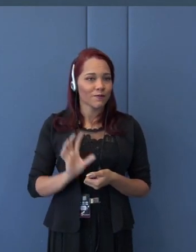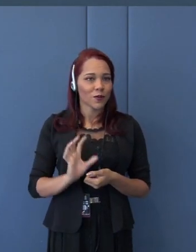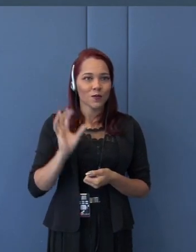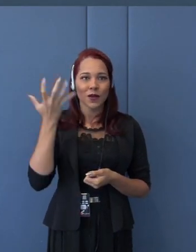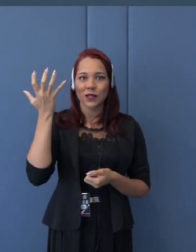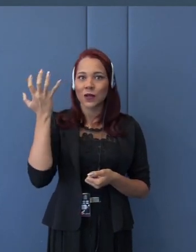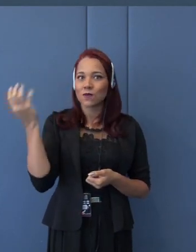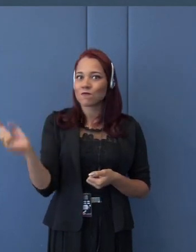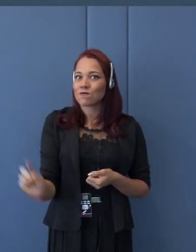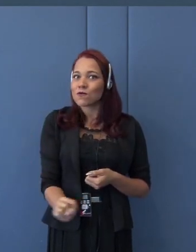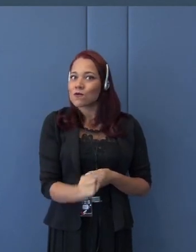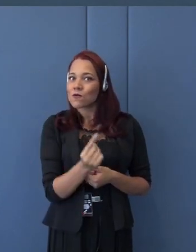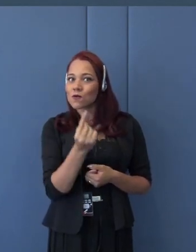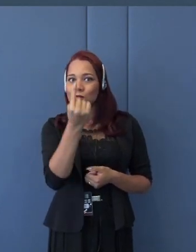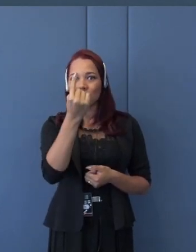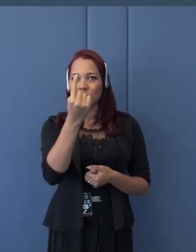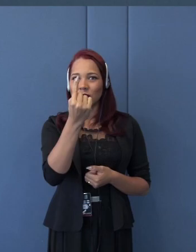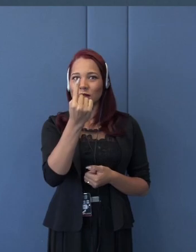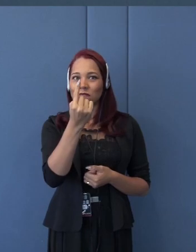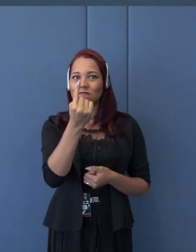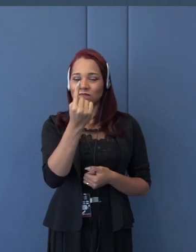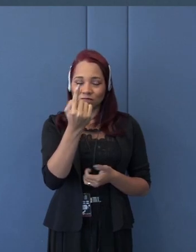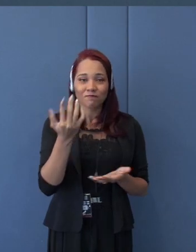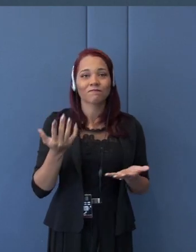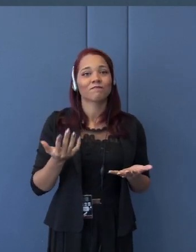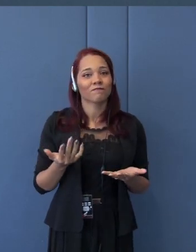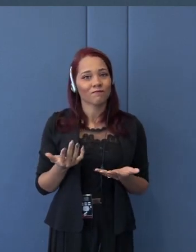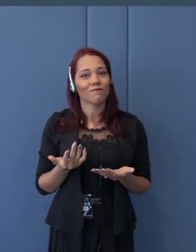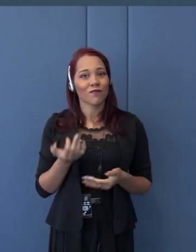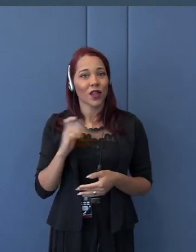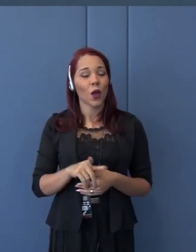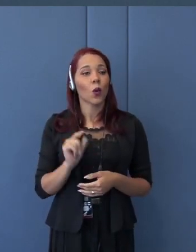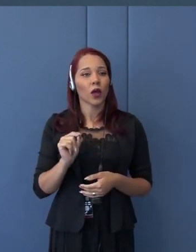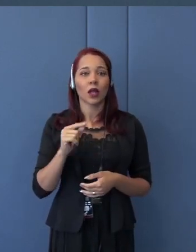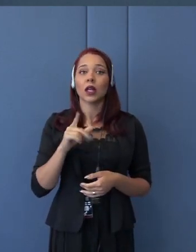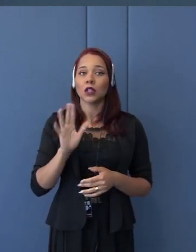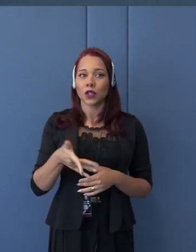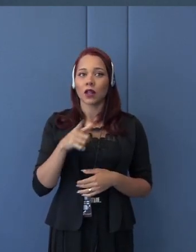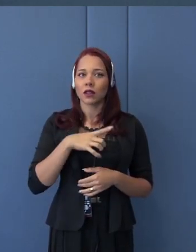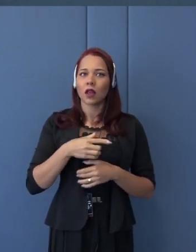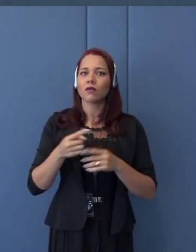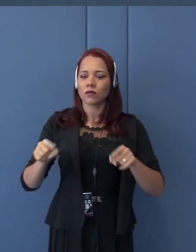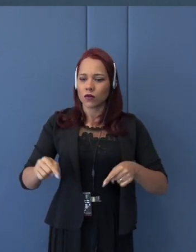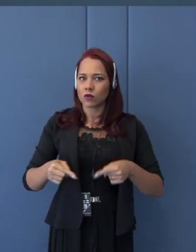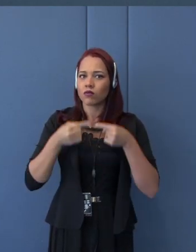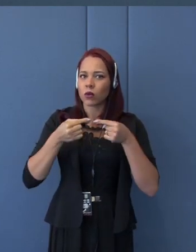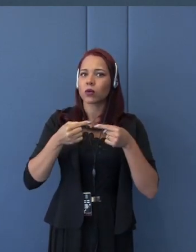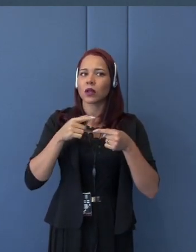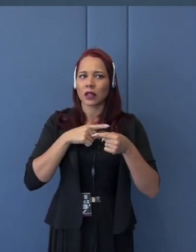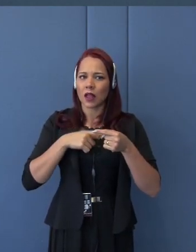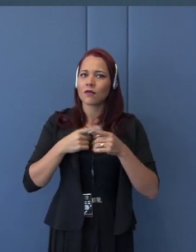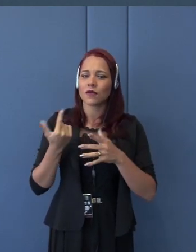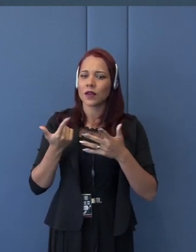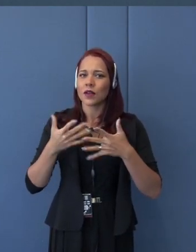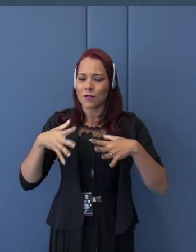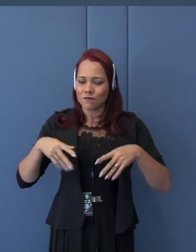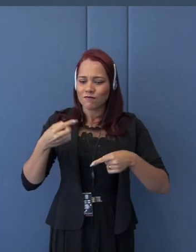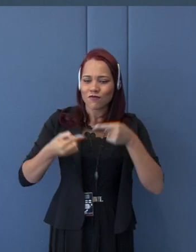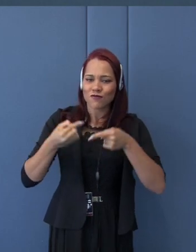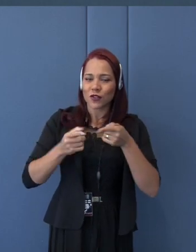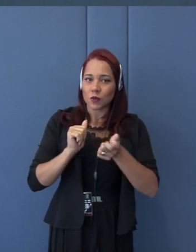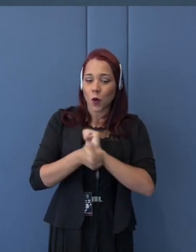small wrestlers are fighting, but no spectators. And, also, the professional